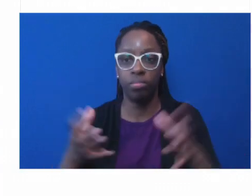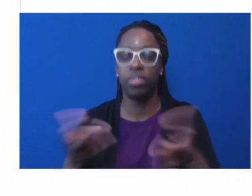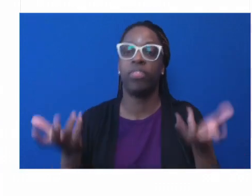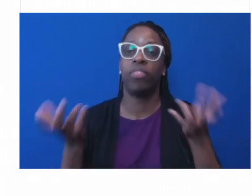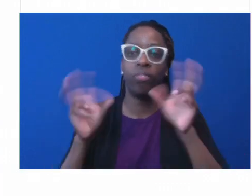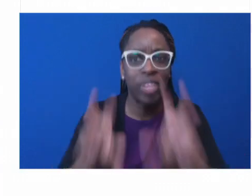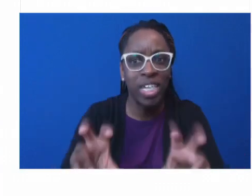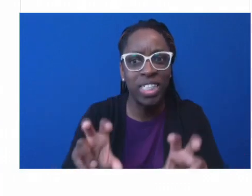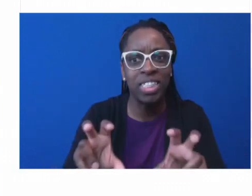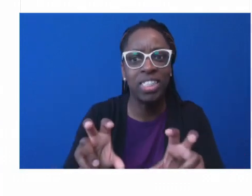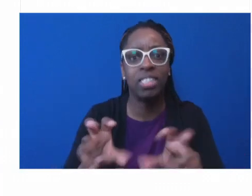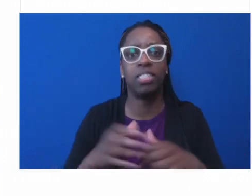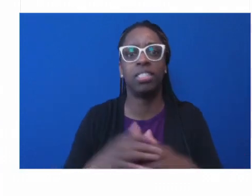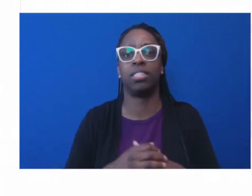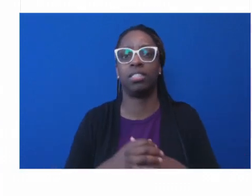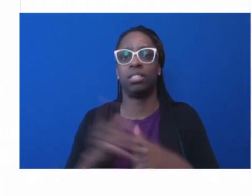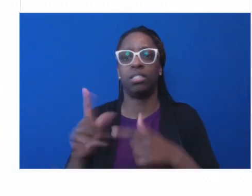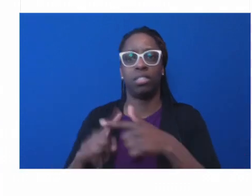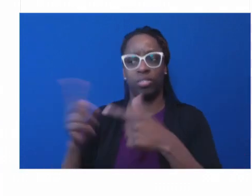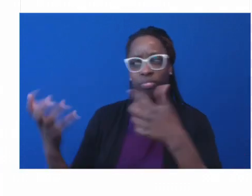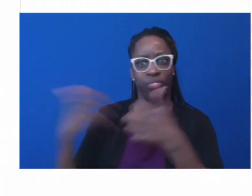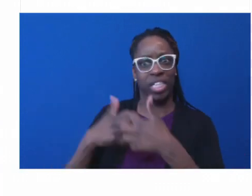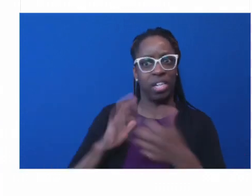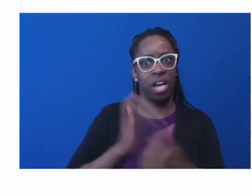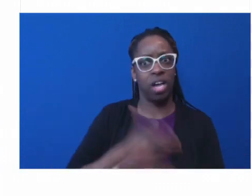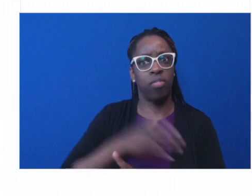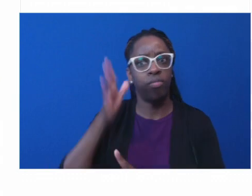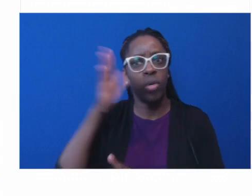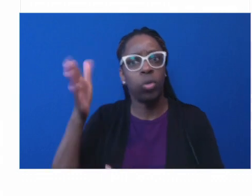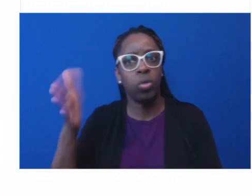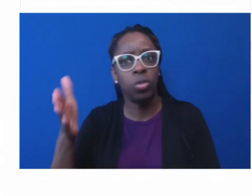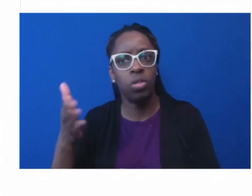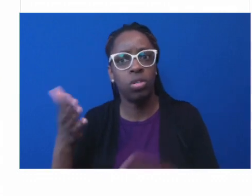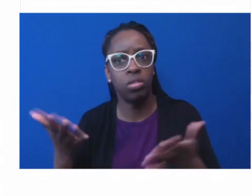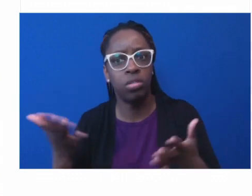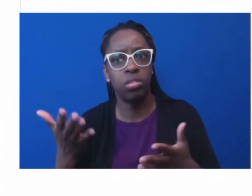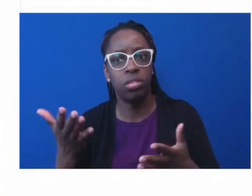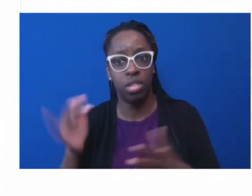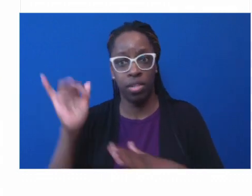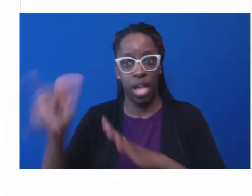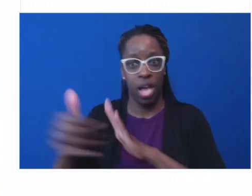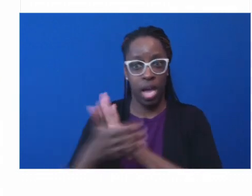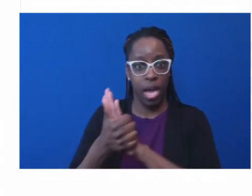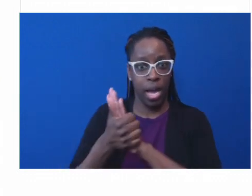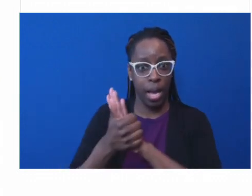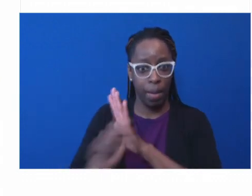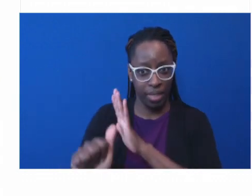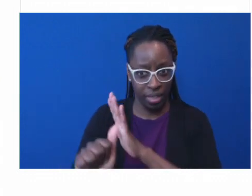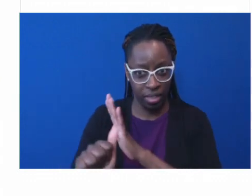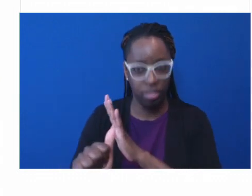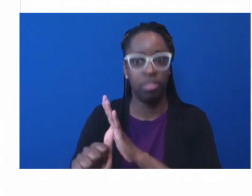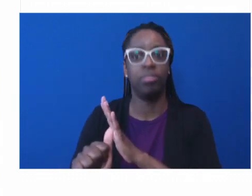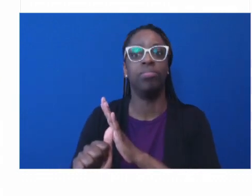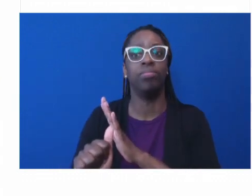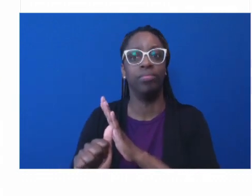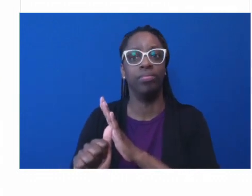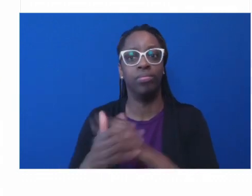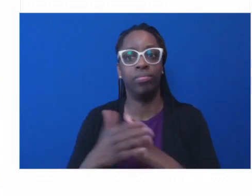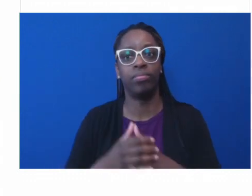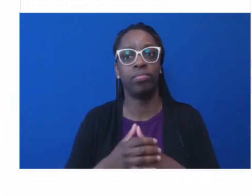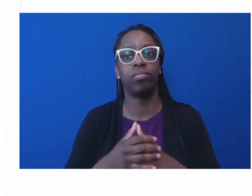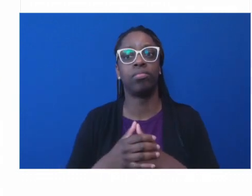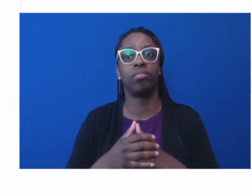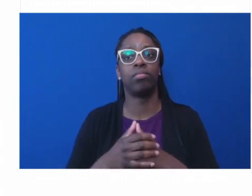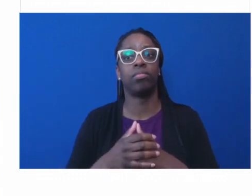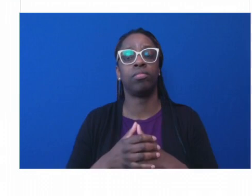across the public health workforce and also for public health emergency preparedness and response